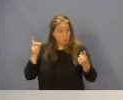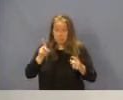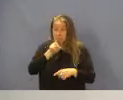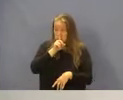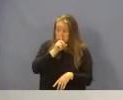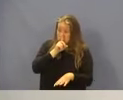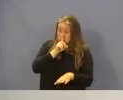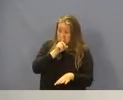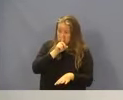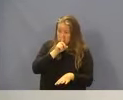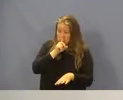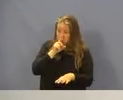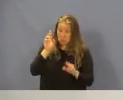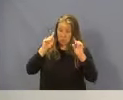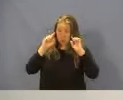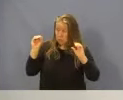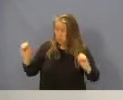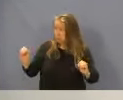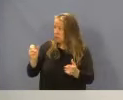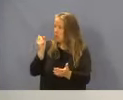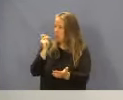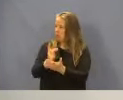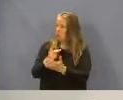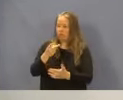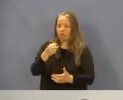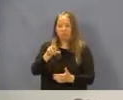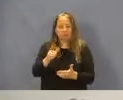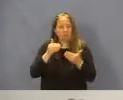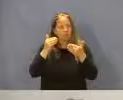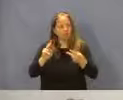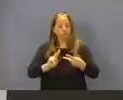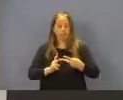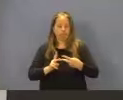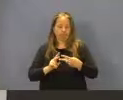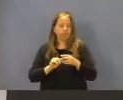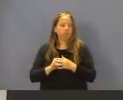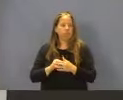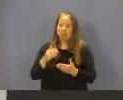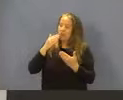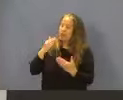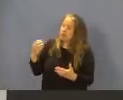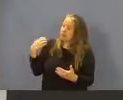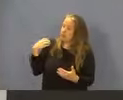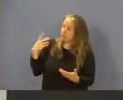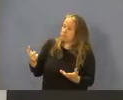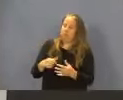Abstaining? Hearing none, it is approved. Peter, you may proceed to your second item. Thank you, Mr. Chairman.